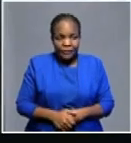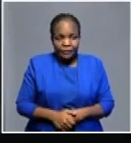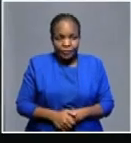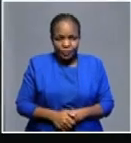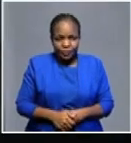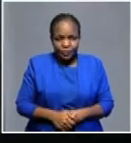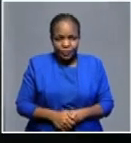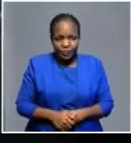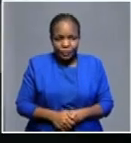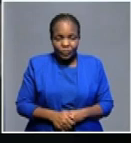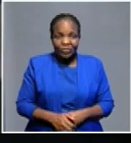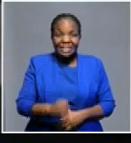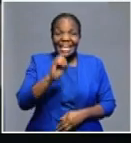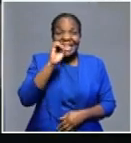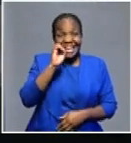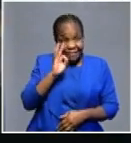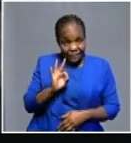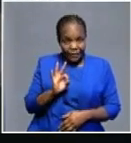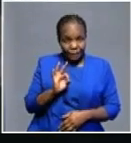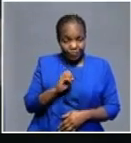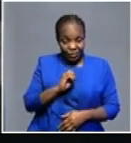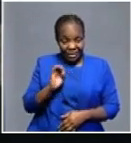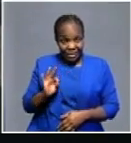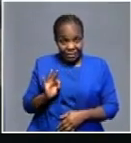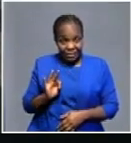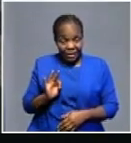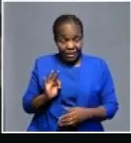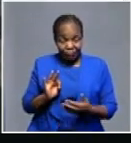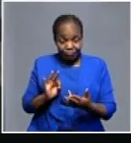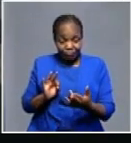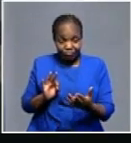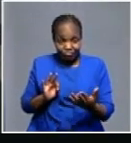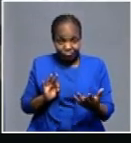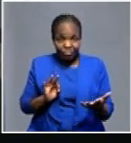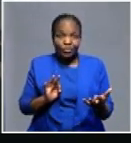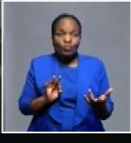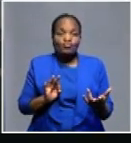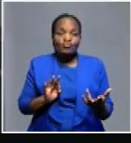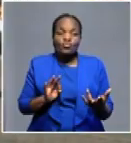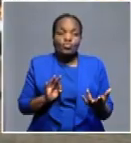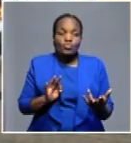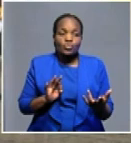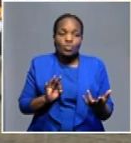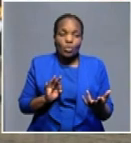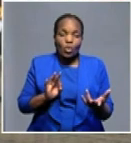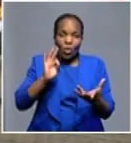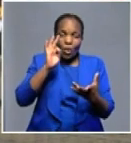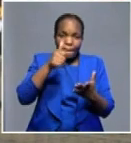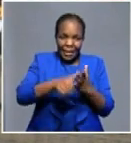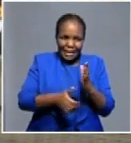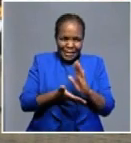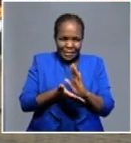increase with a lot of percentage or,